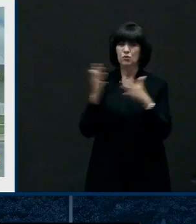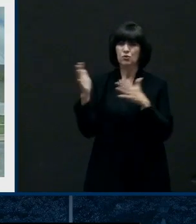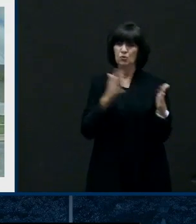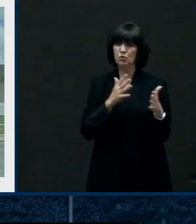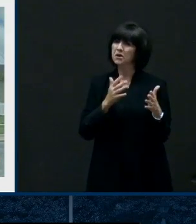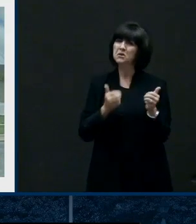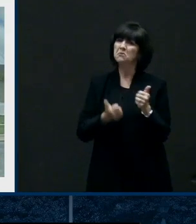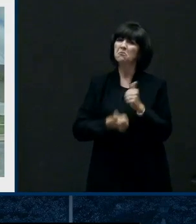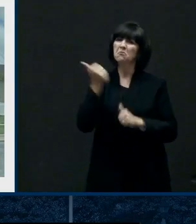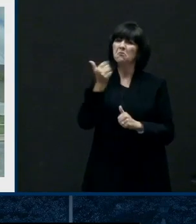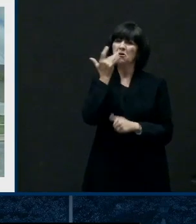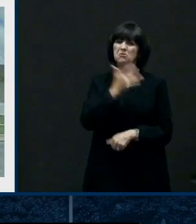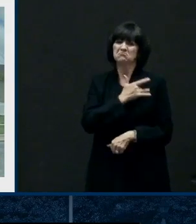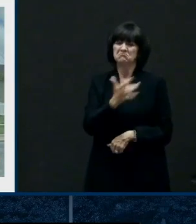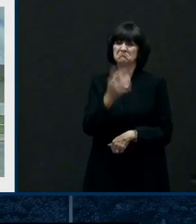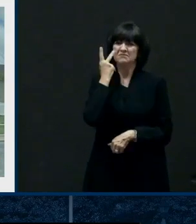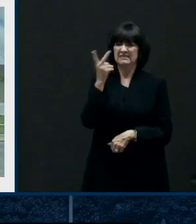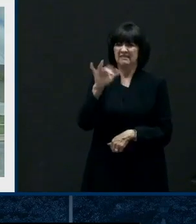necessarily in Delaware.